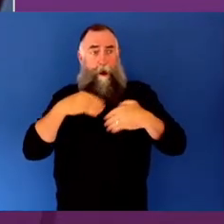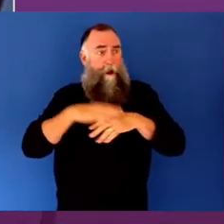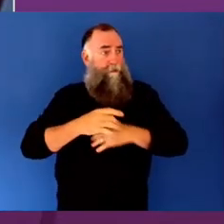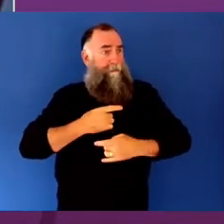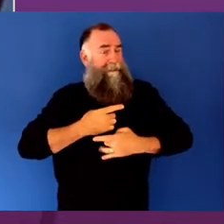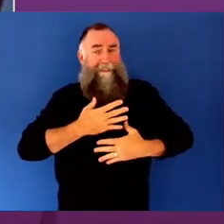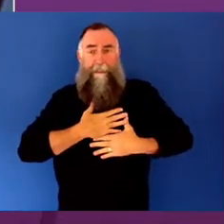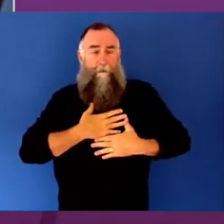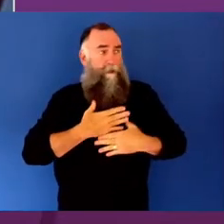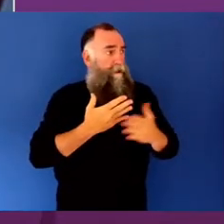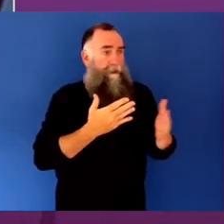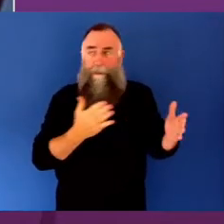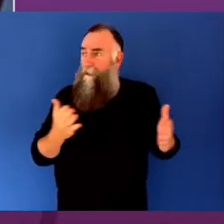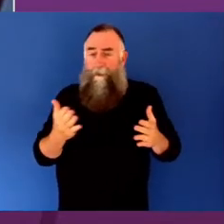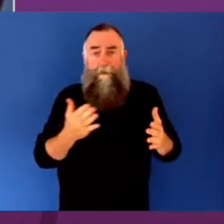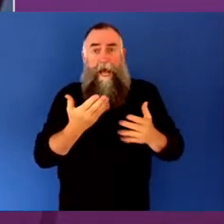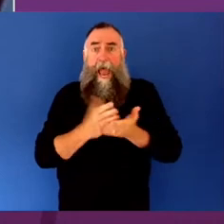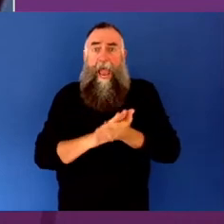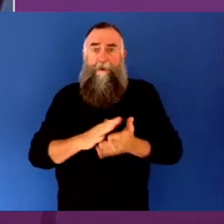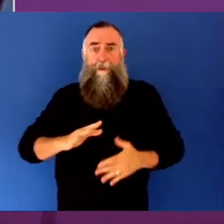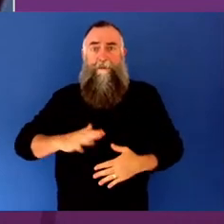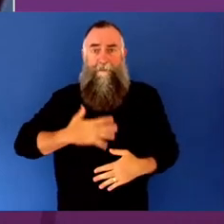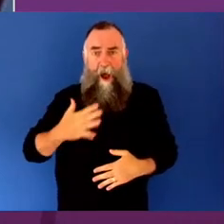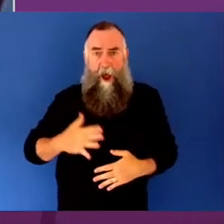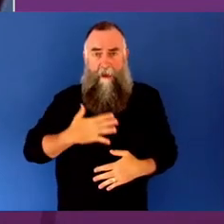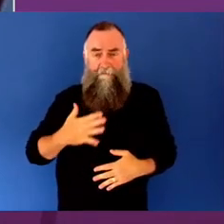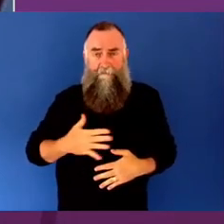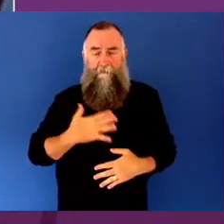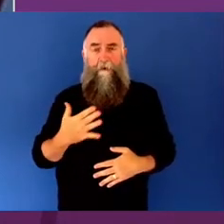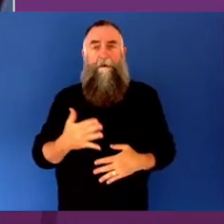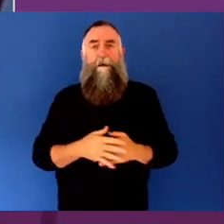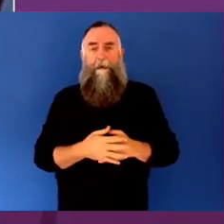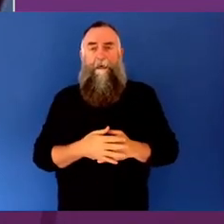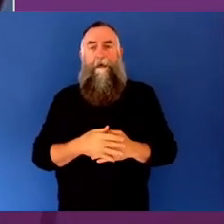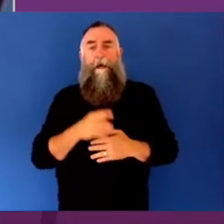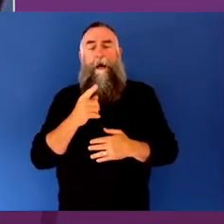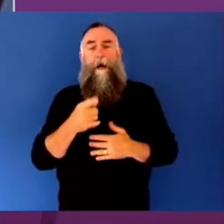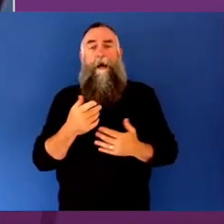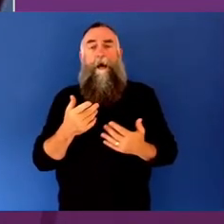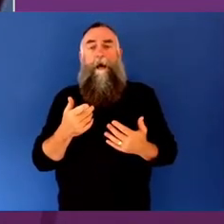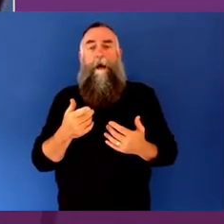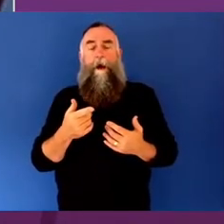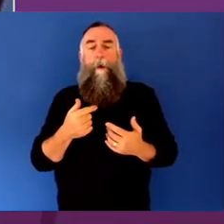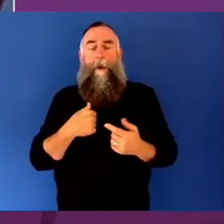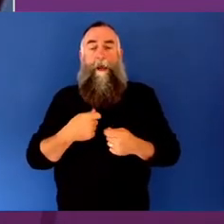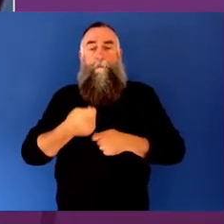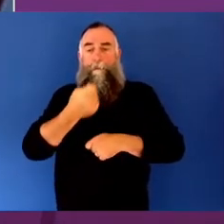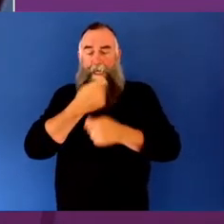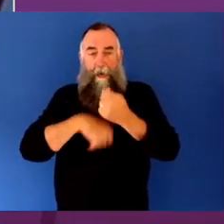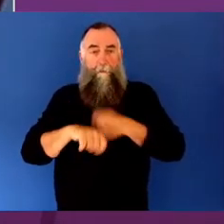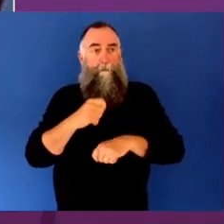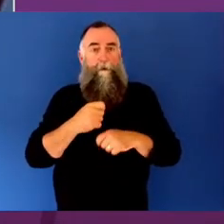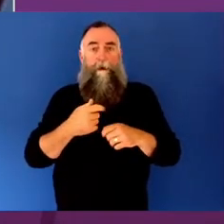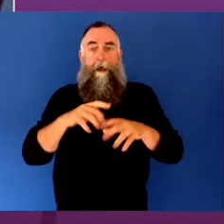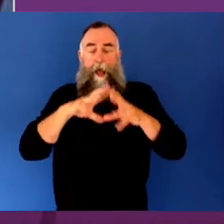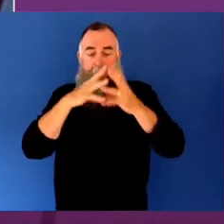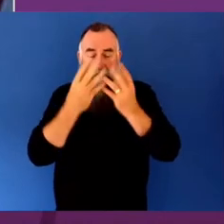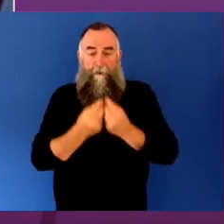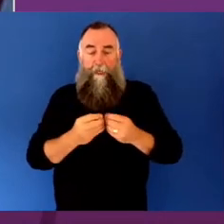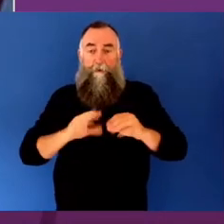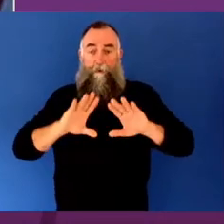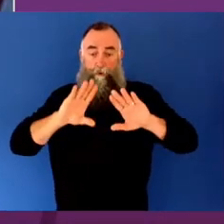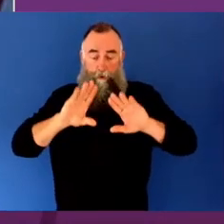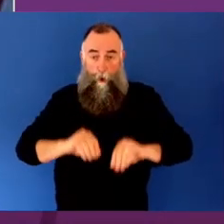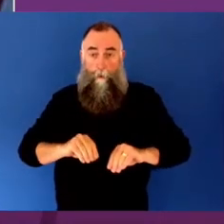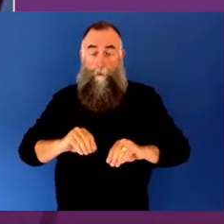time and their survival. Brain becomes to archive and download material from the past, going to